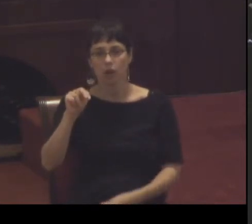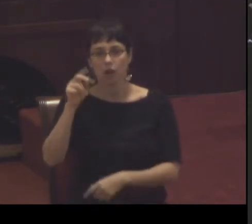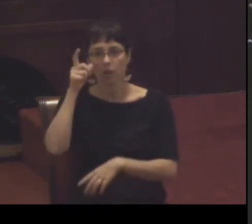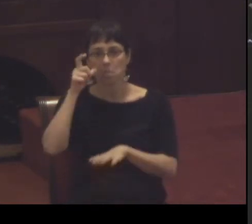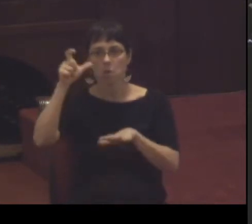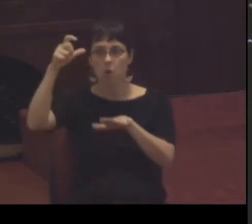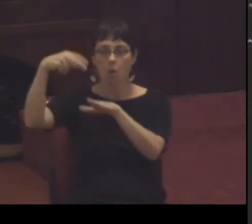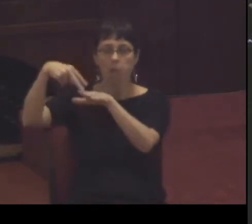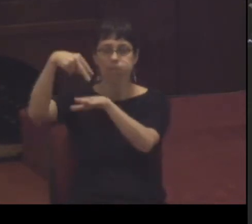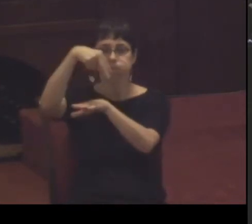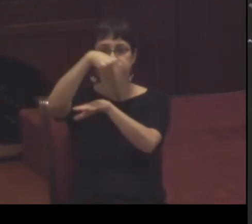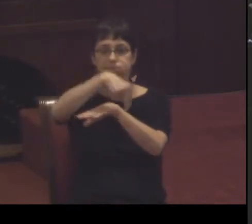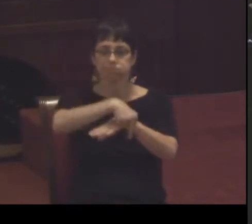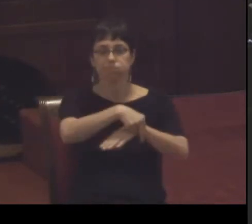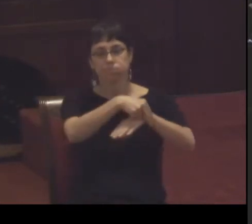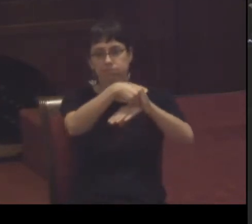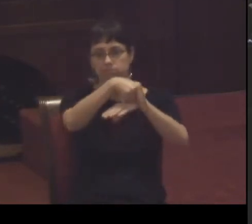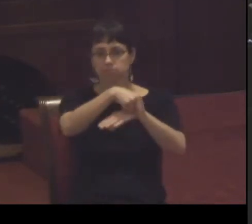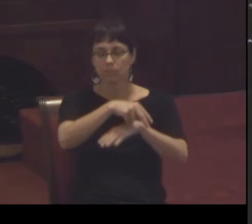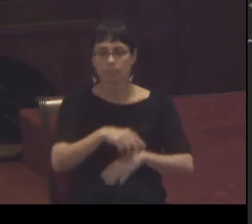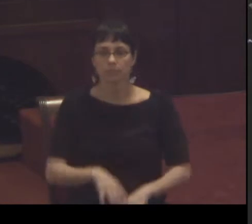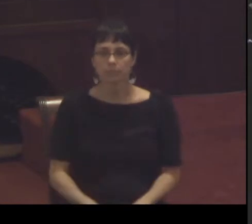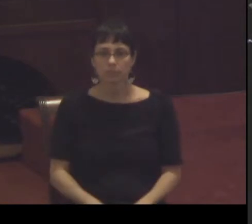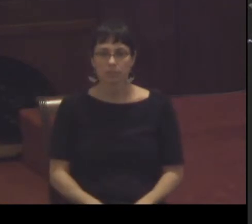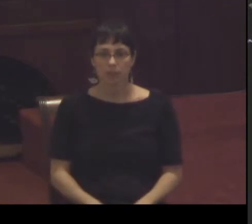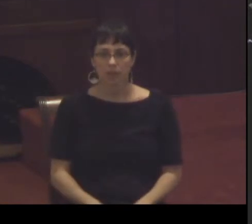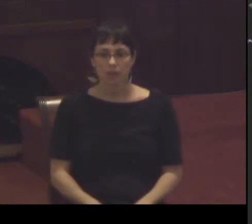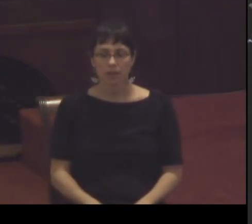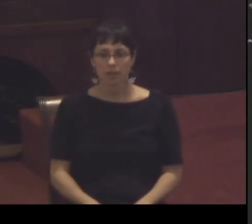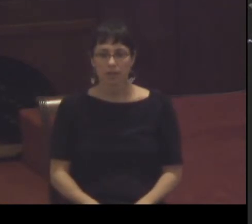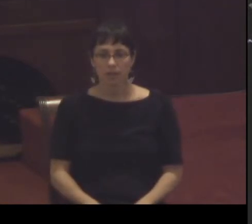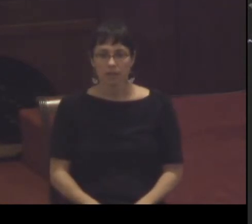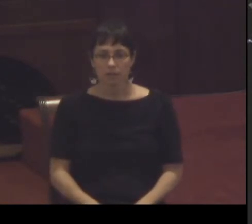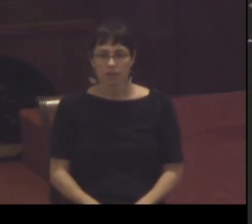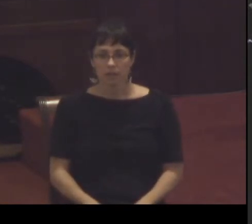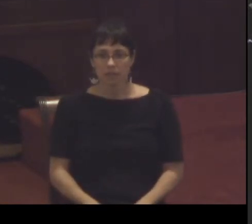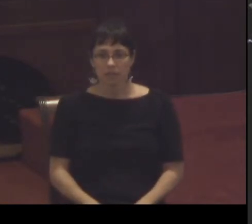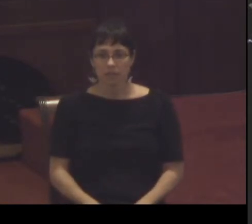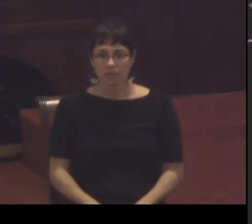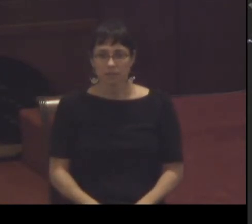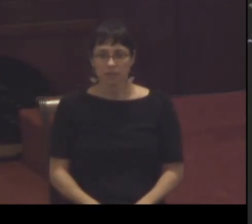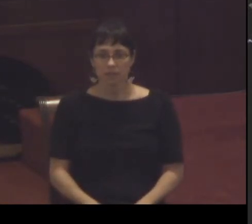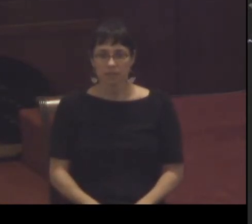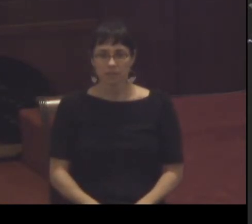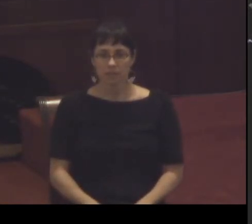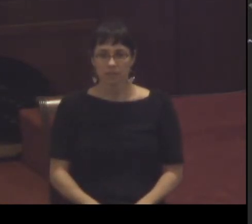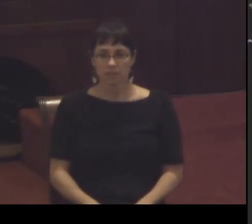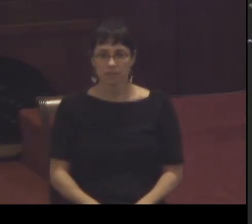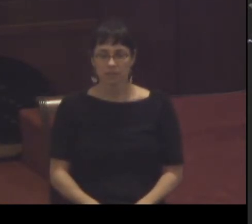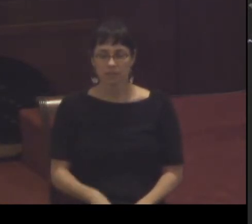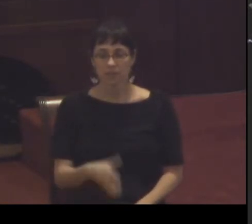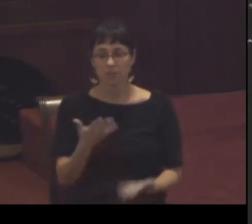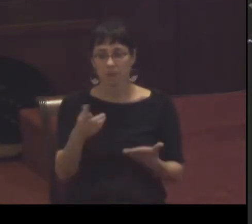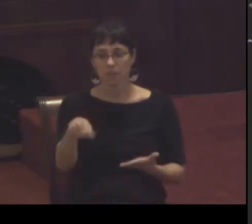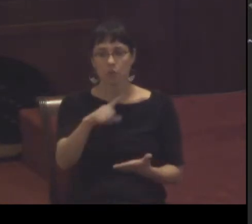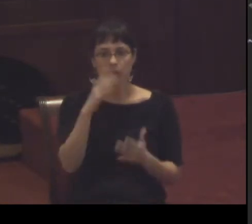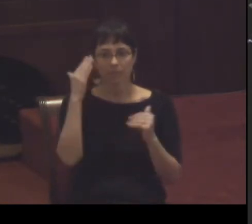deals with the great leaps of faith that saints can take in trusting God